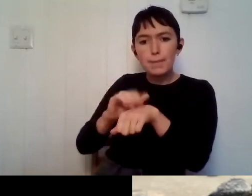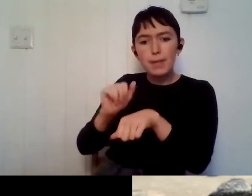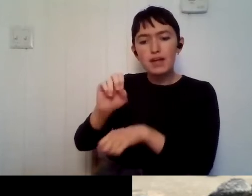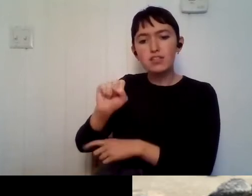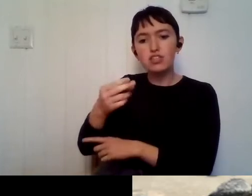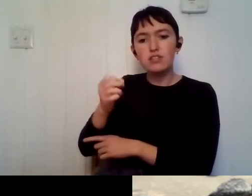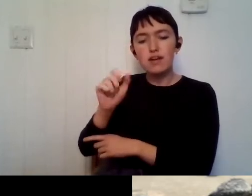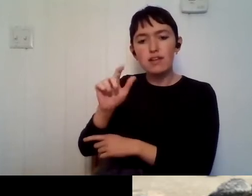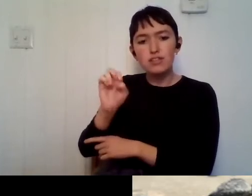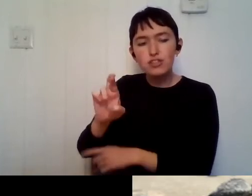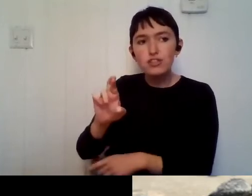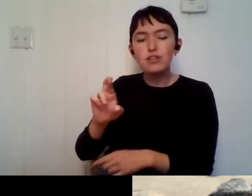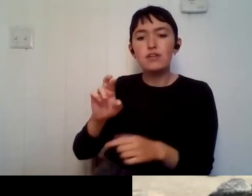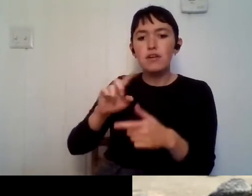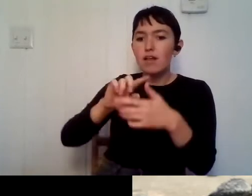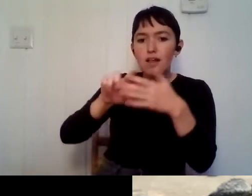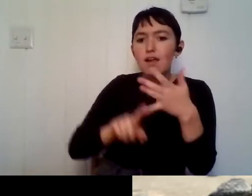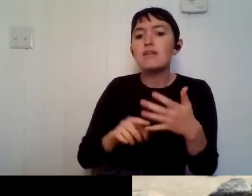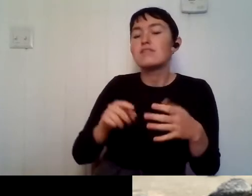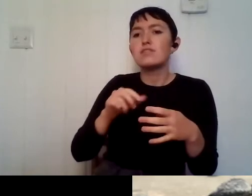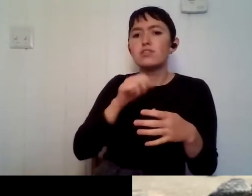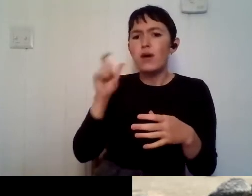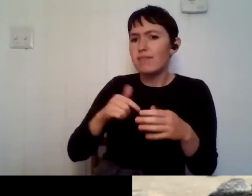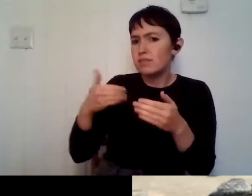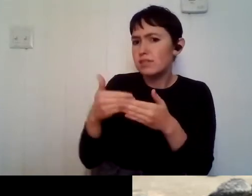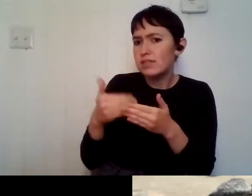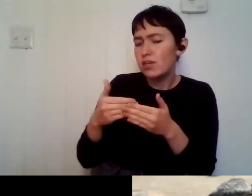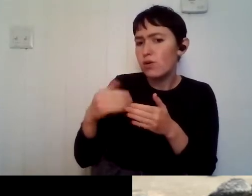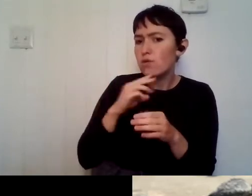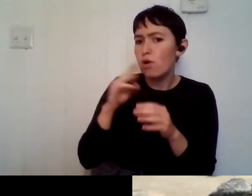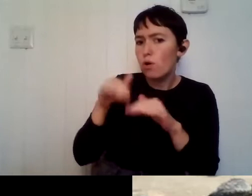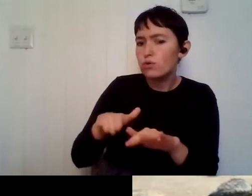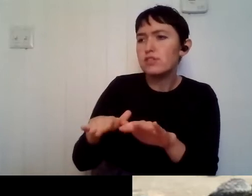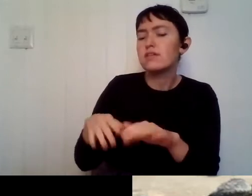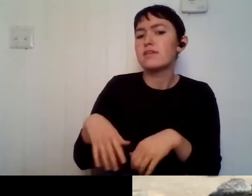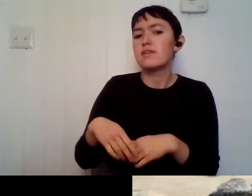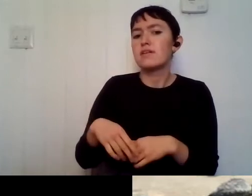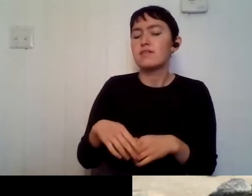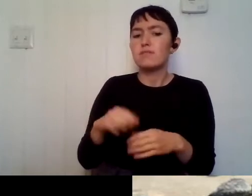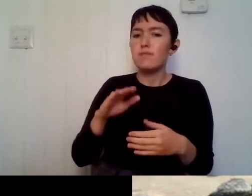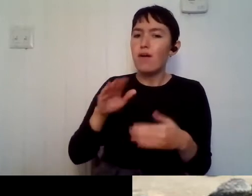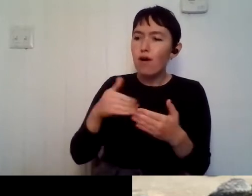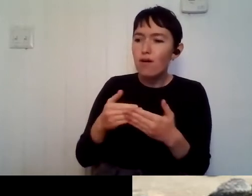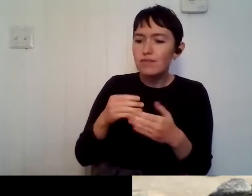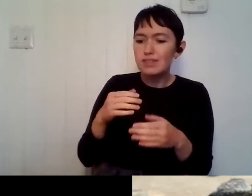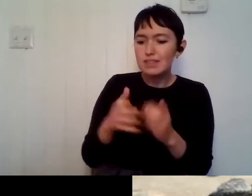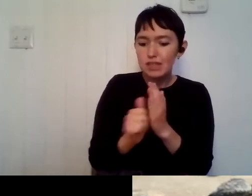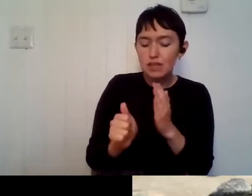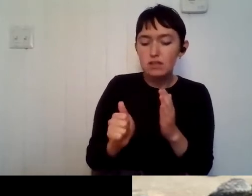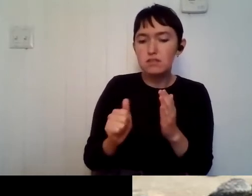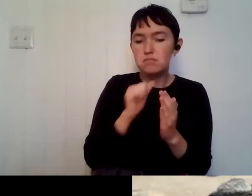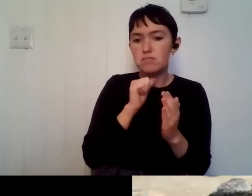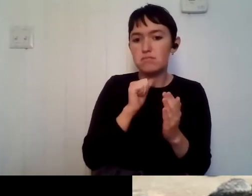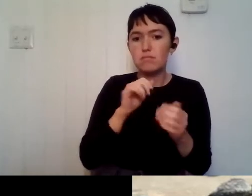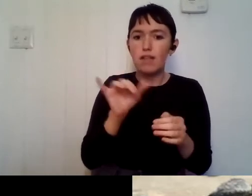ocean to do, but then when you go to get a job working with animals that live in the ocean, all those skills are so useful. And so you can build your skills